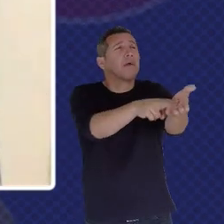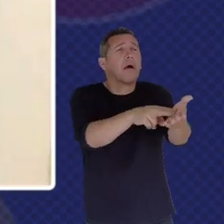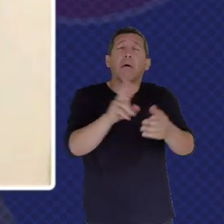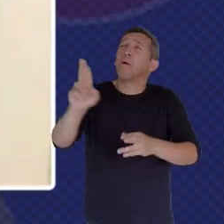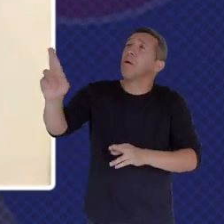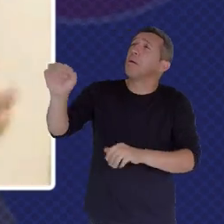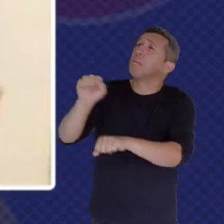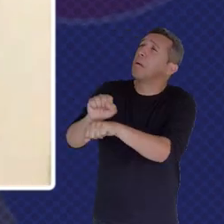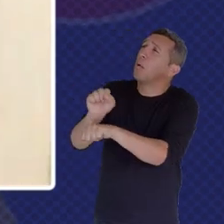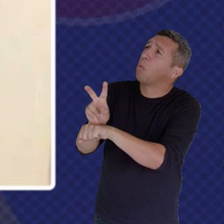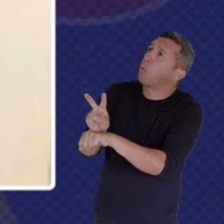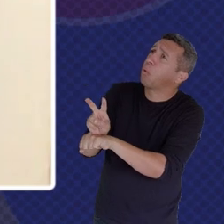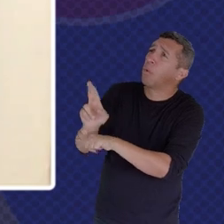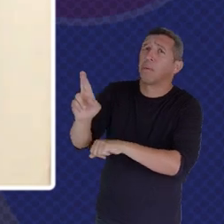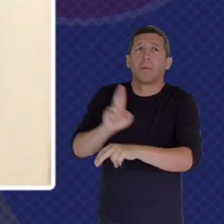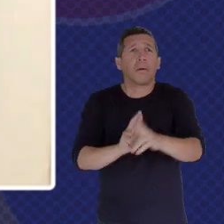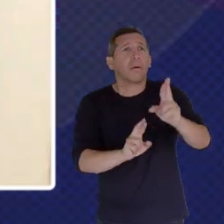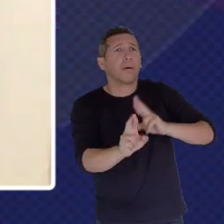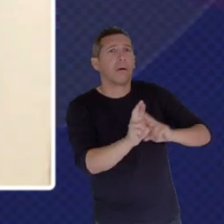Department That Was In